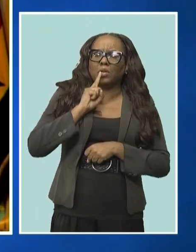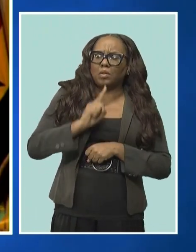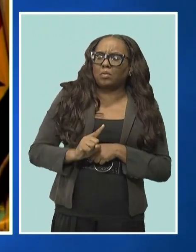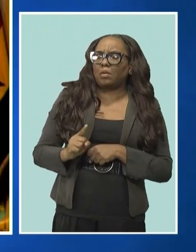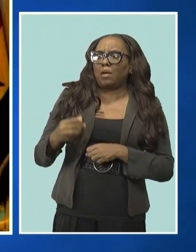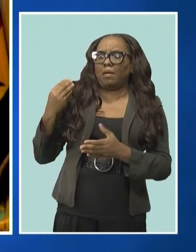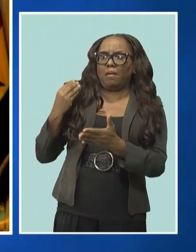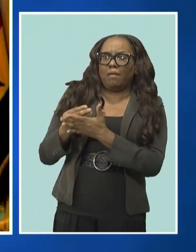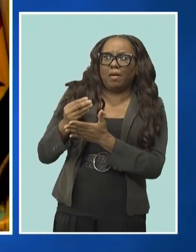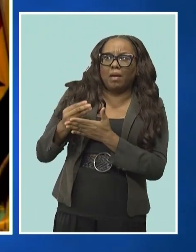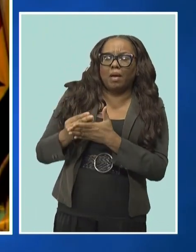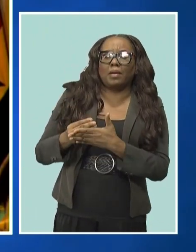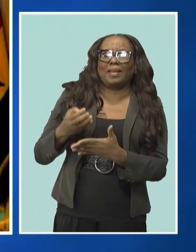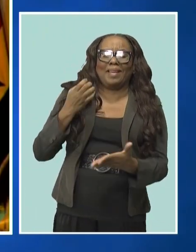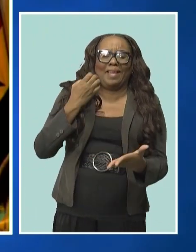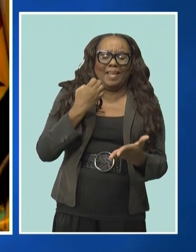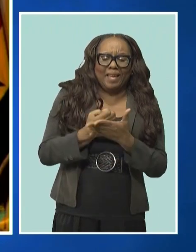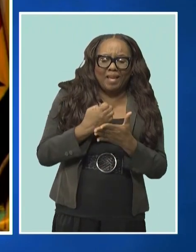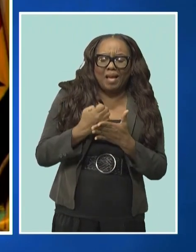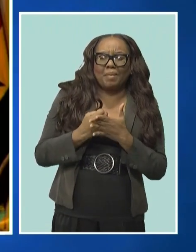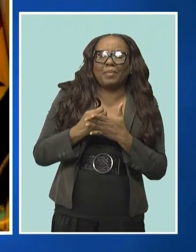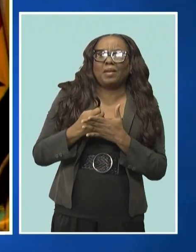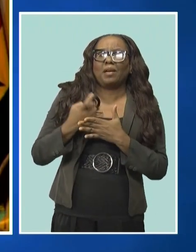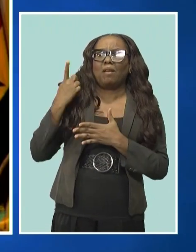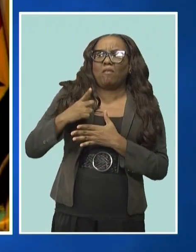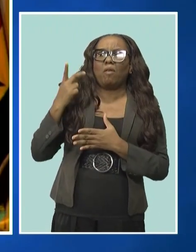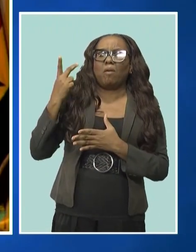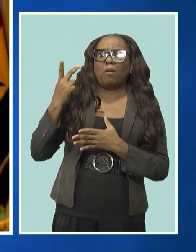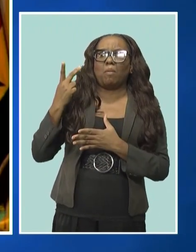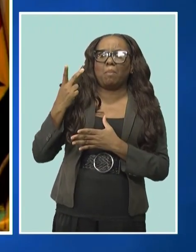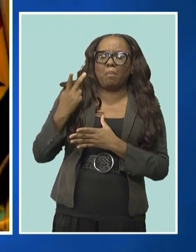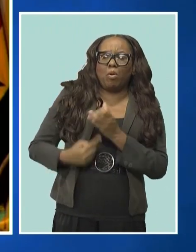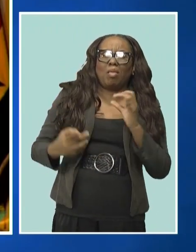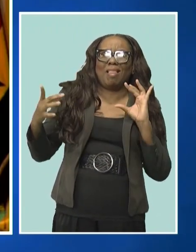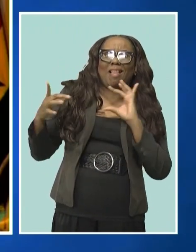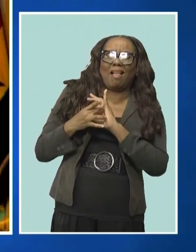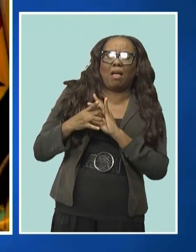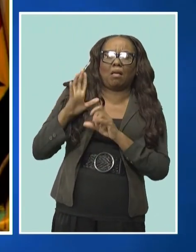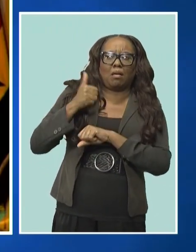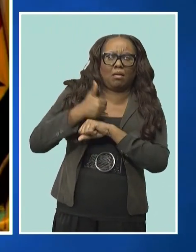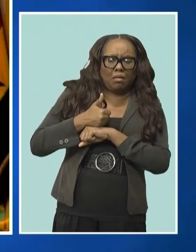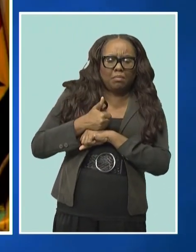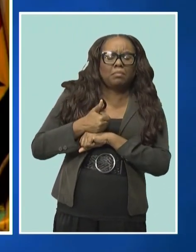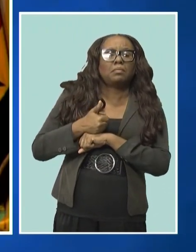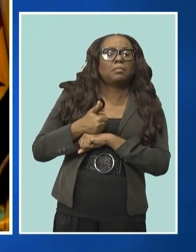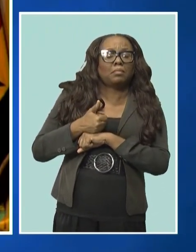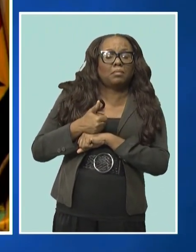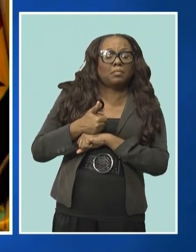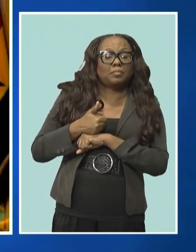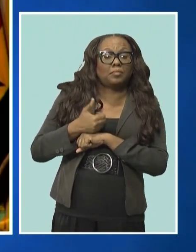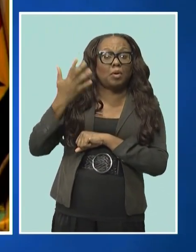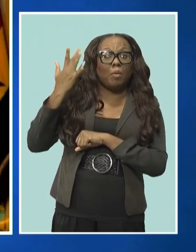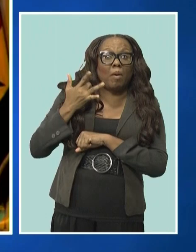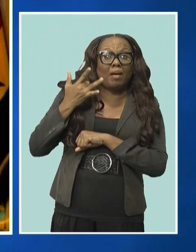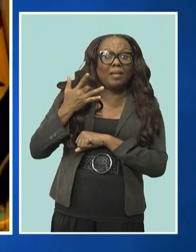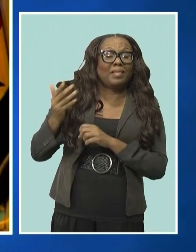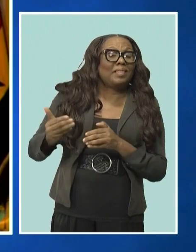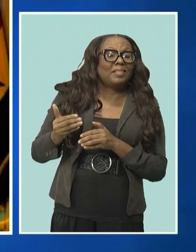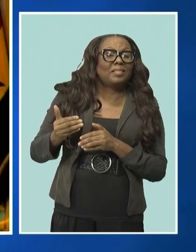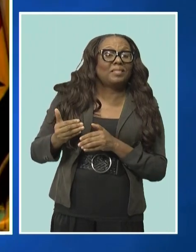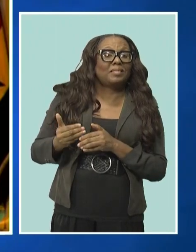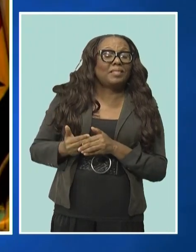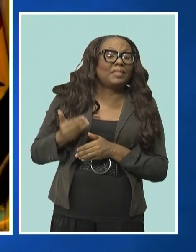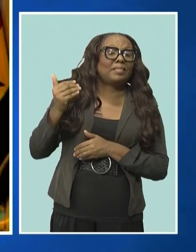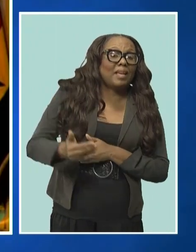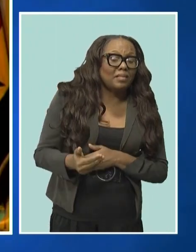financial and economic case of connectivity is put in place. Because the next major step of